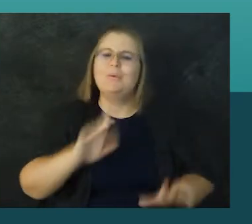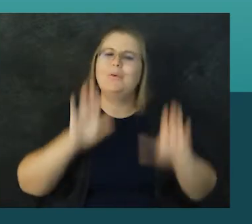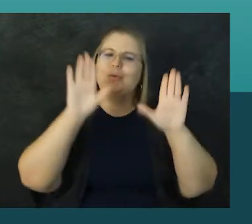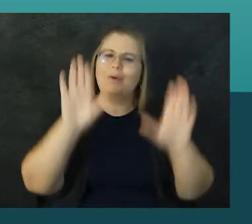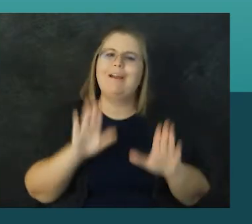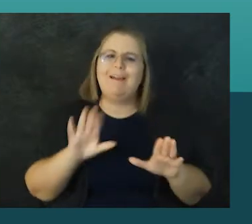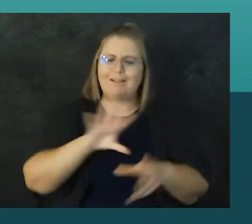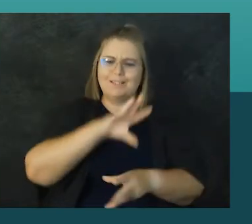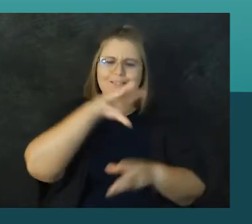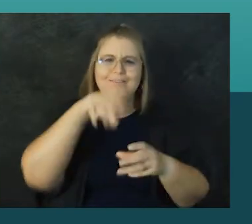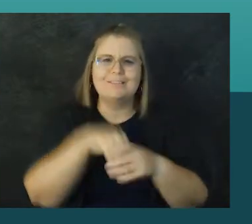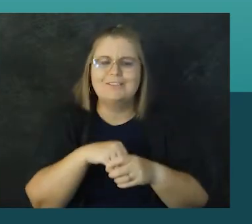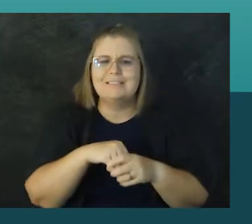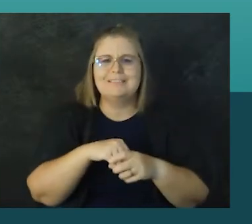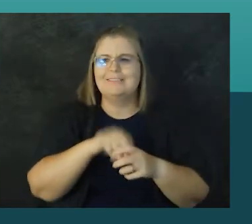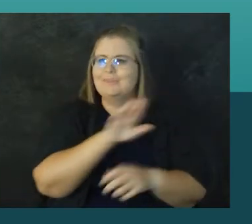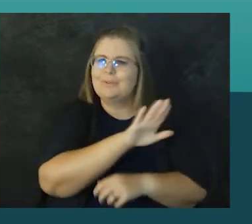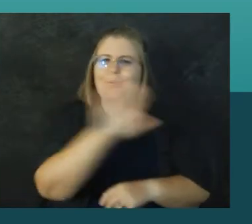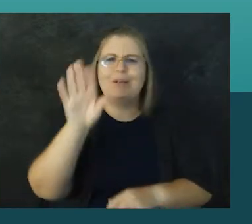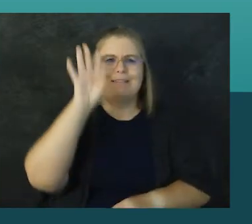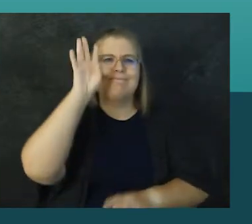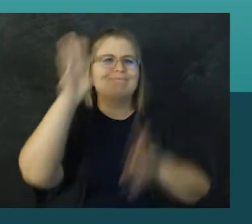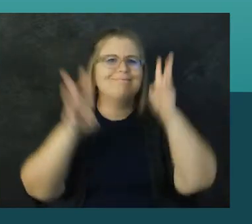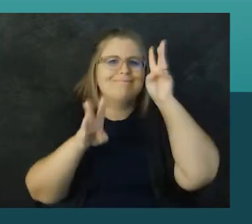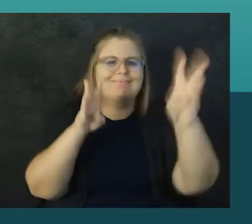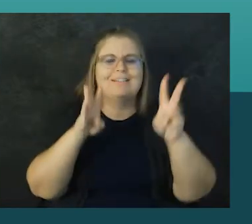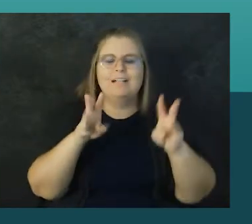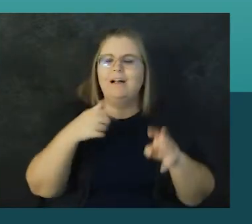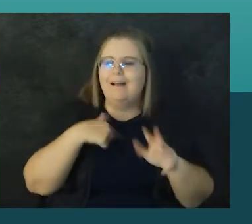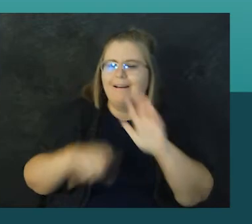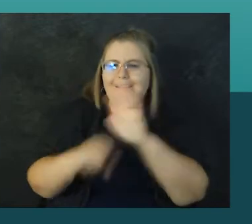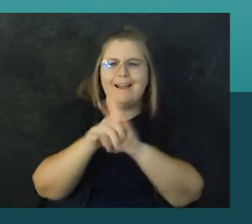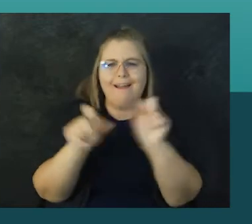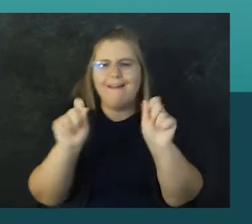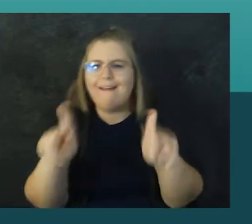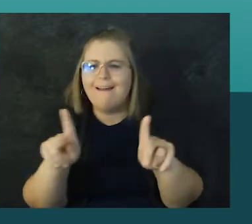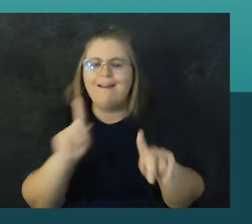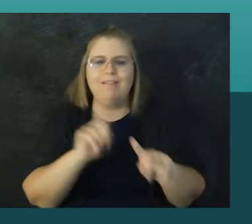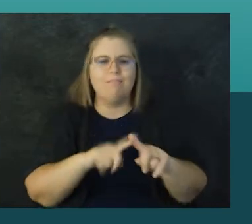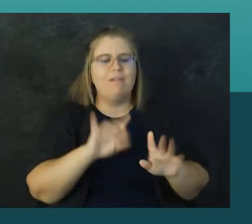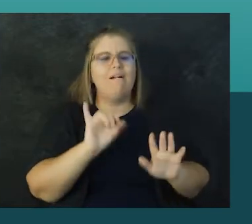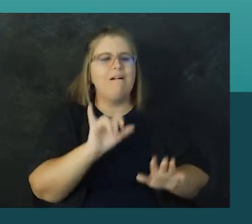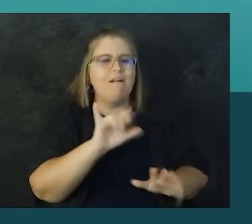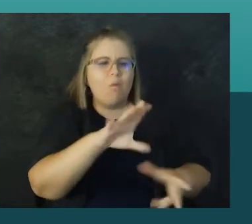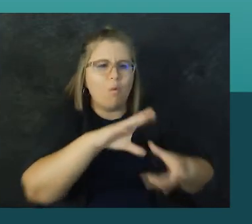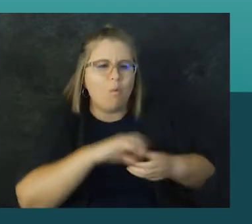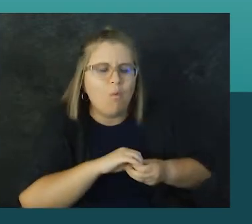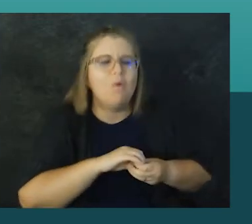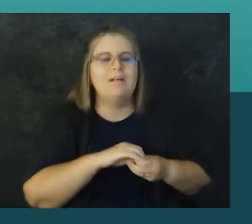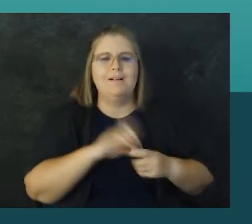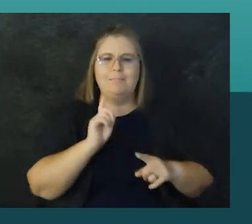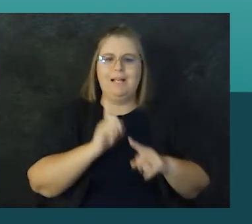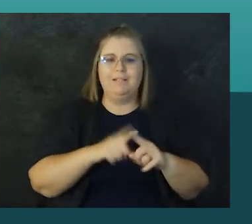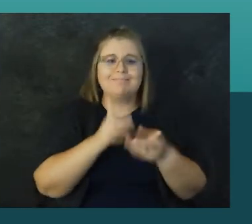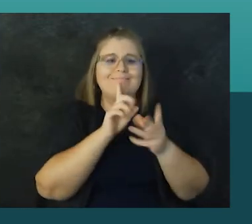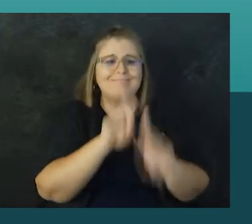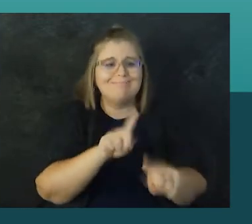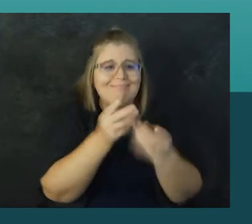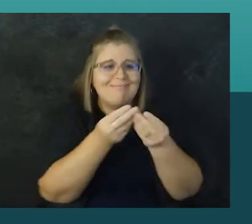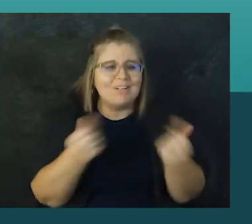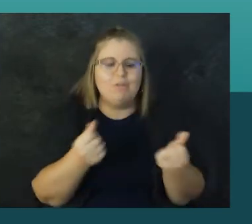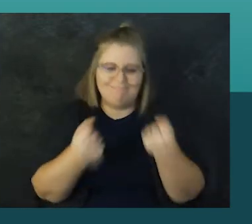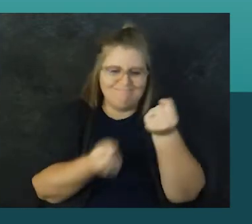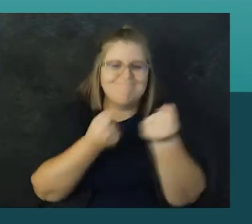always day one at Amazon, and it's great to be able to tap into that spirit of innovation in which I could identify opportunities and lean into